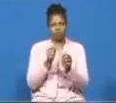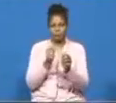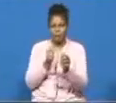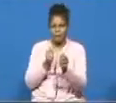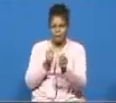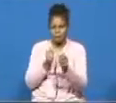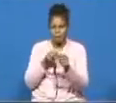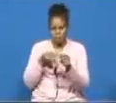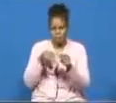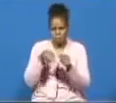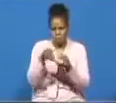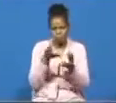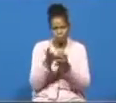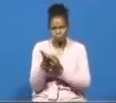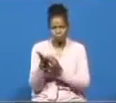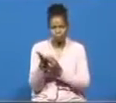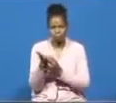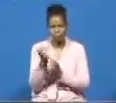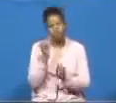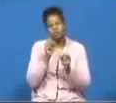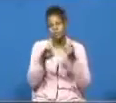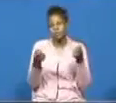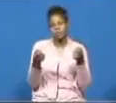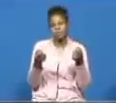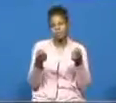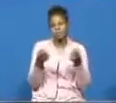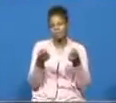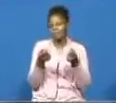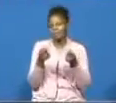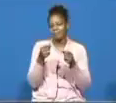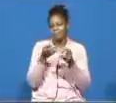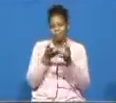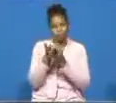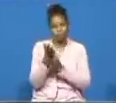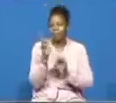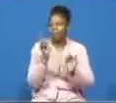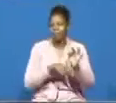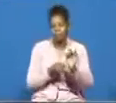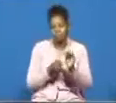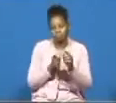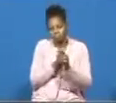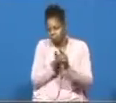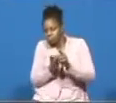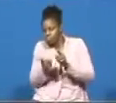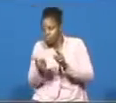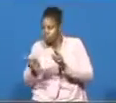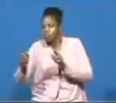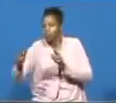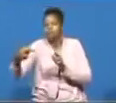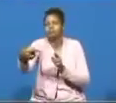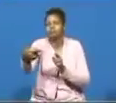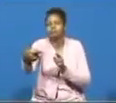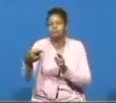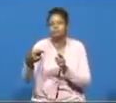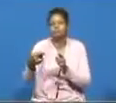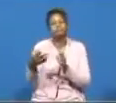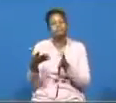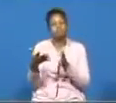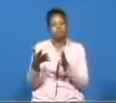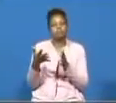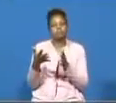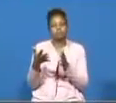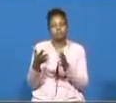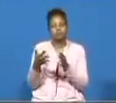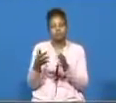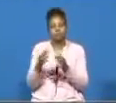to uh to go through and so they had to detour they had to travel as they come past